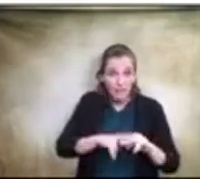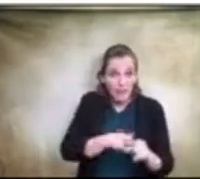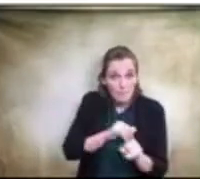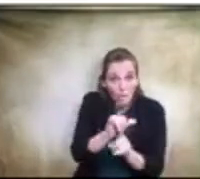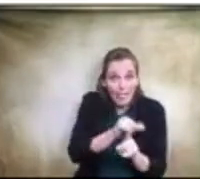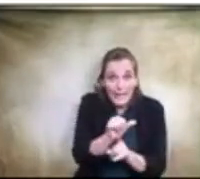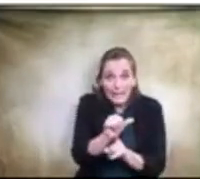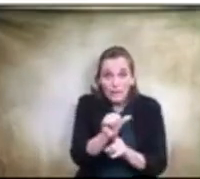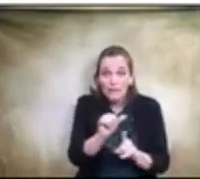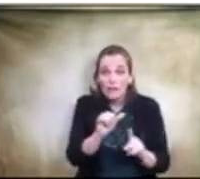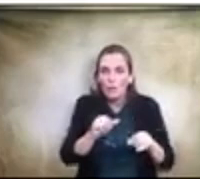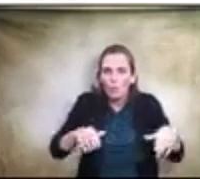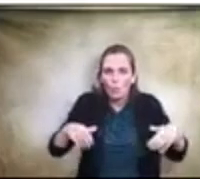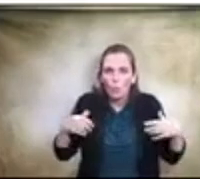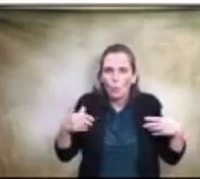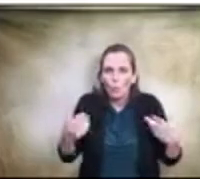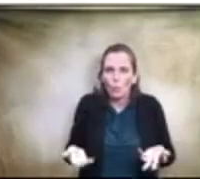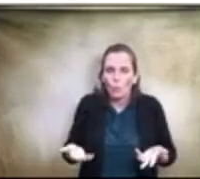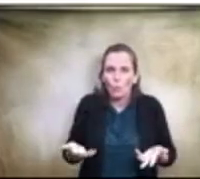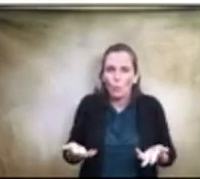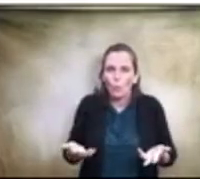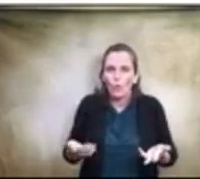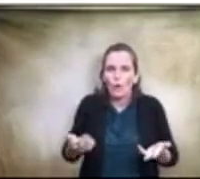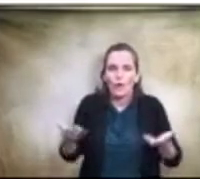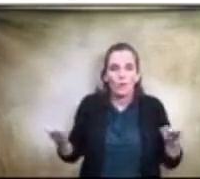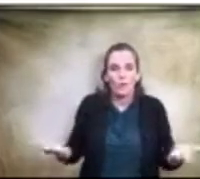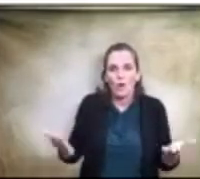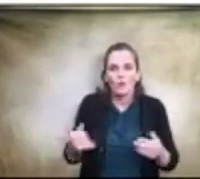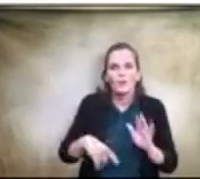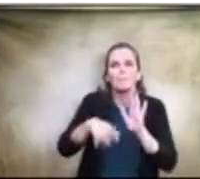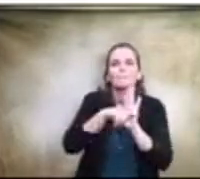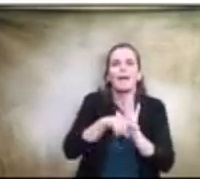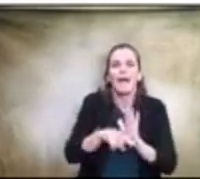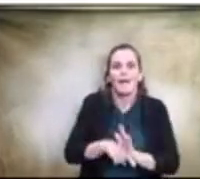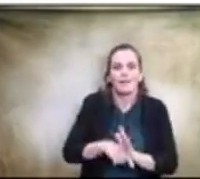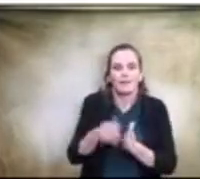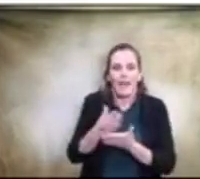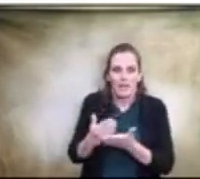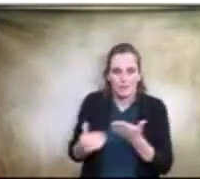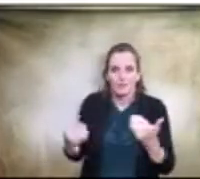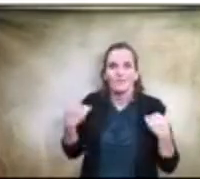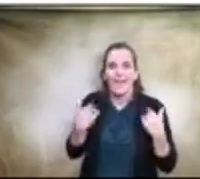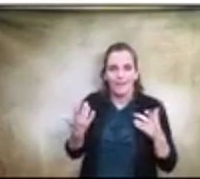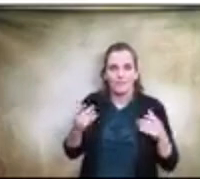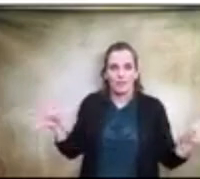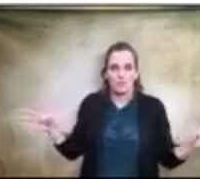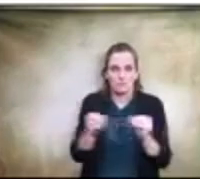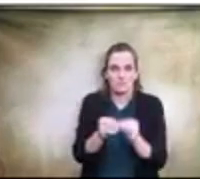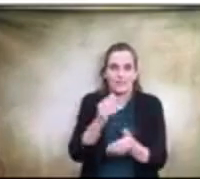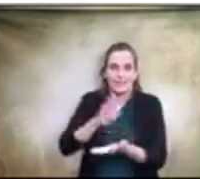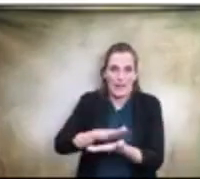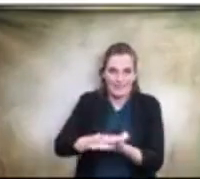what are the bad aspects of having a campus like this? Yes. And so you tend,